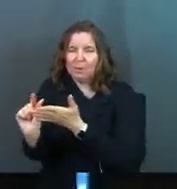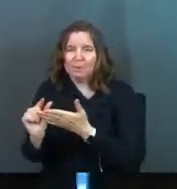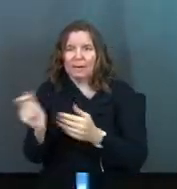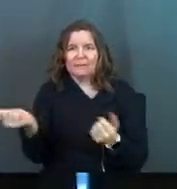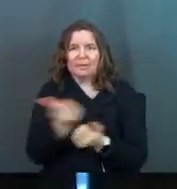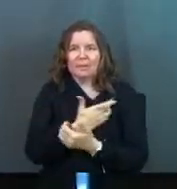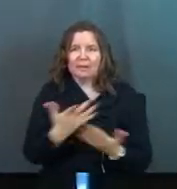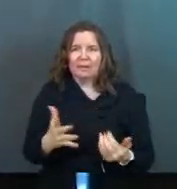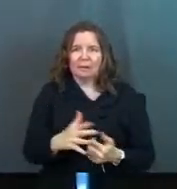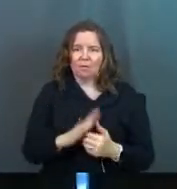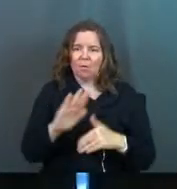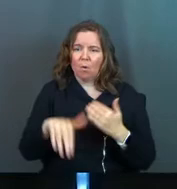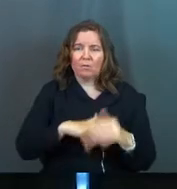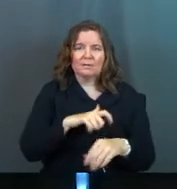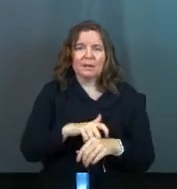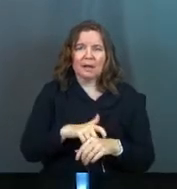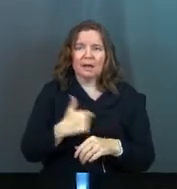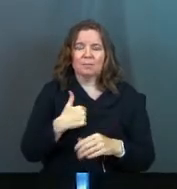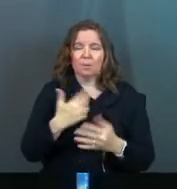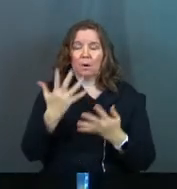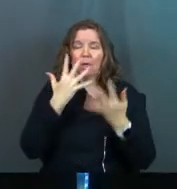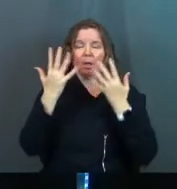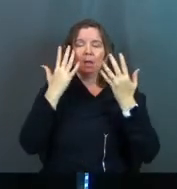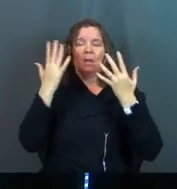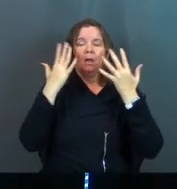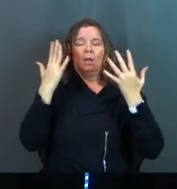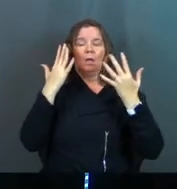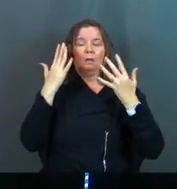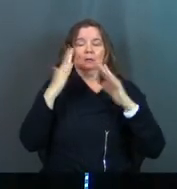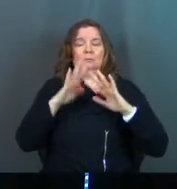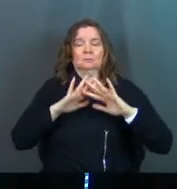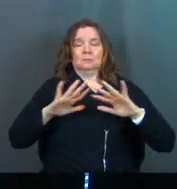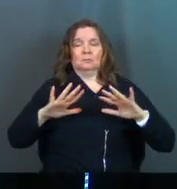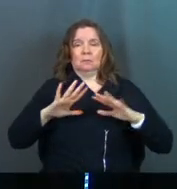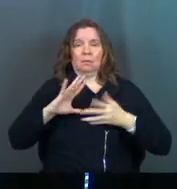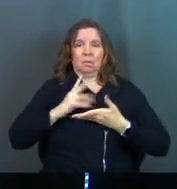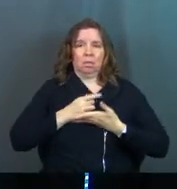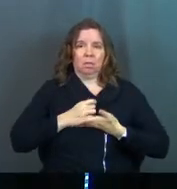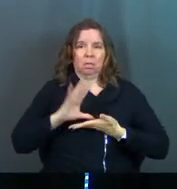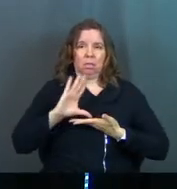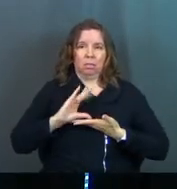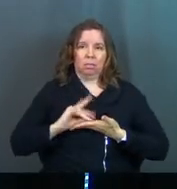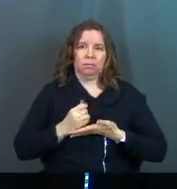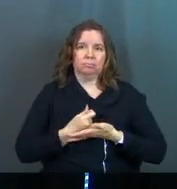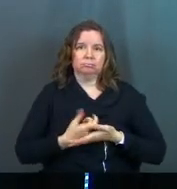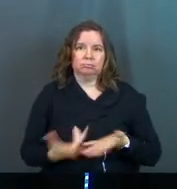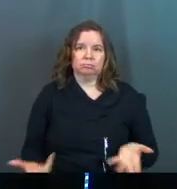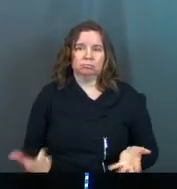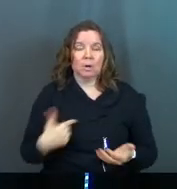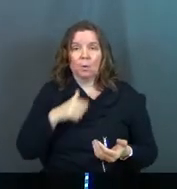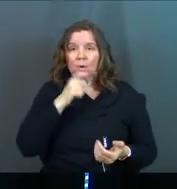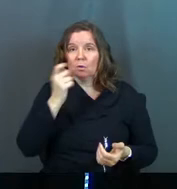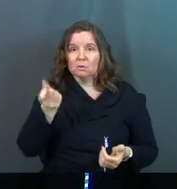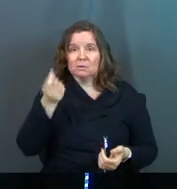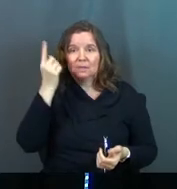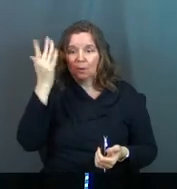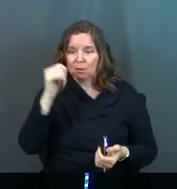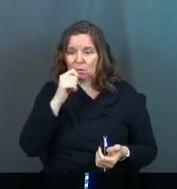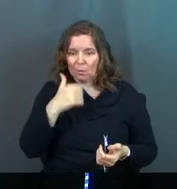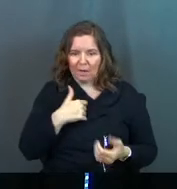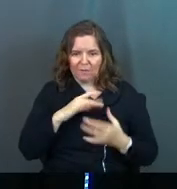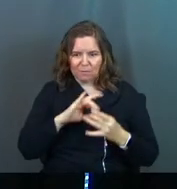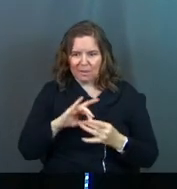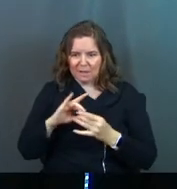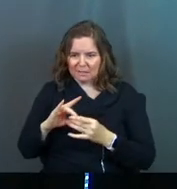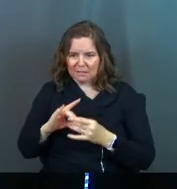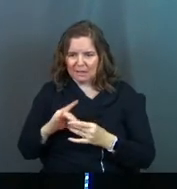everything all the time. And we're constantly spreading ourselves way, way too thin. And we don't understand why we don't have the